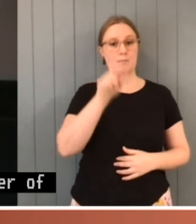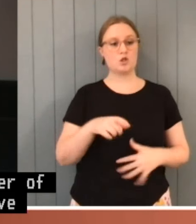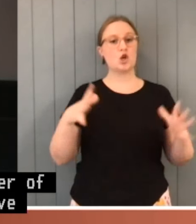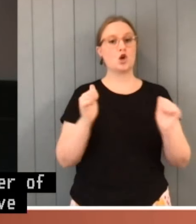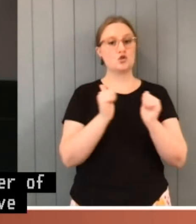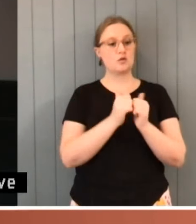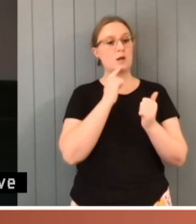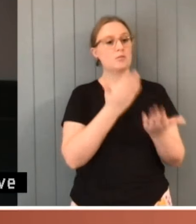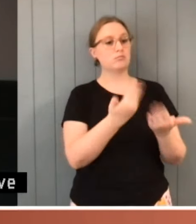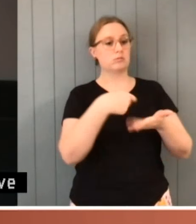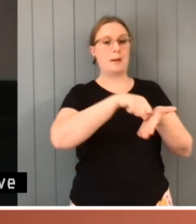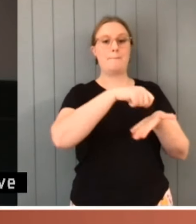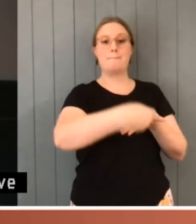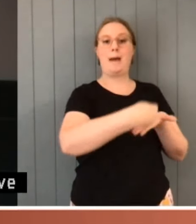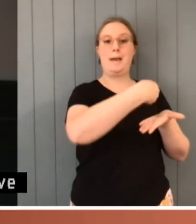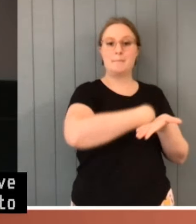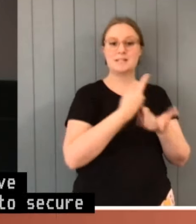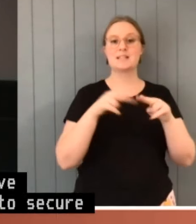by the Government of New South Wales.